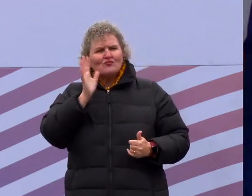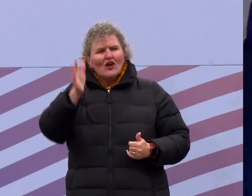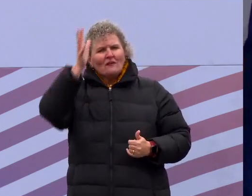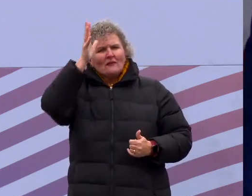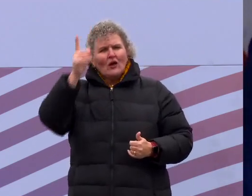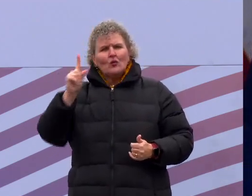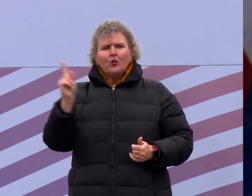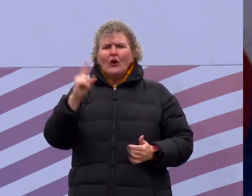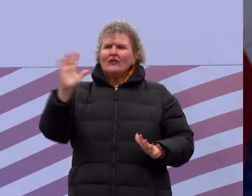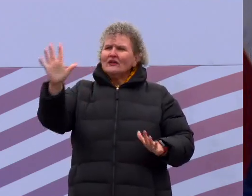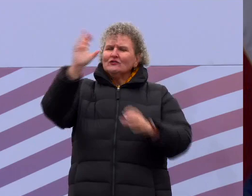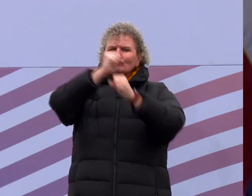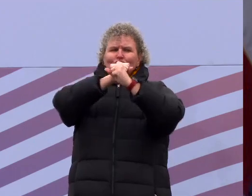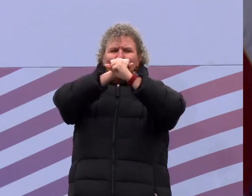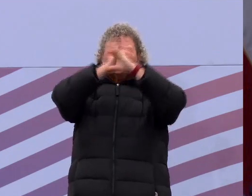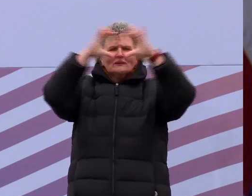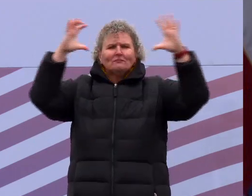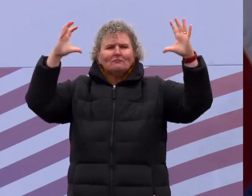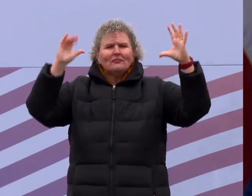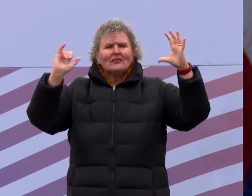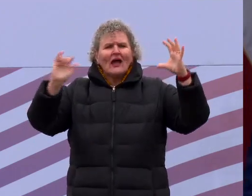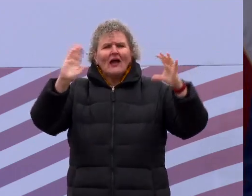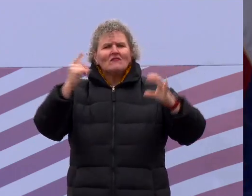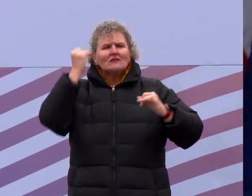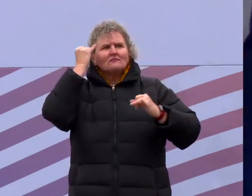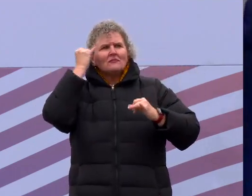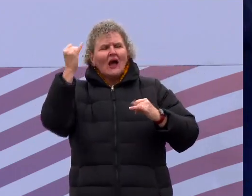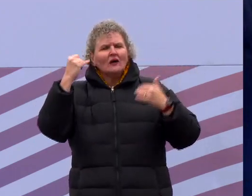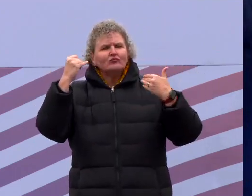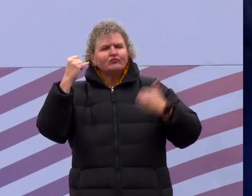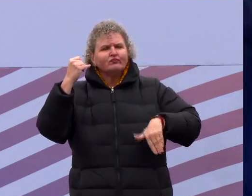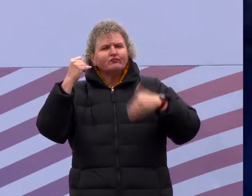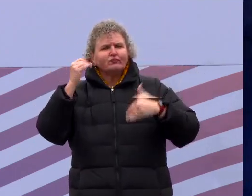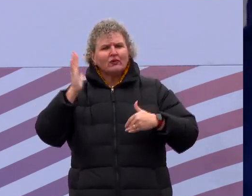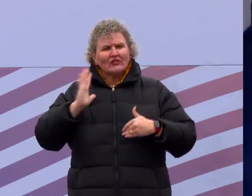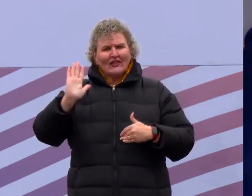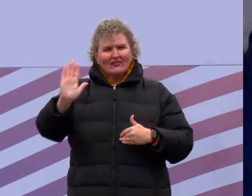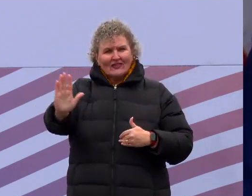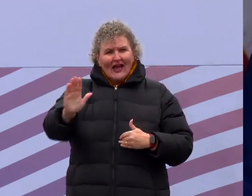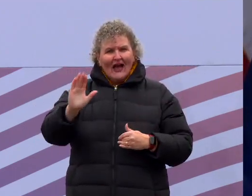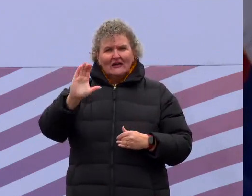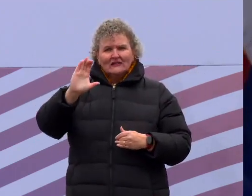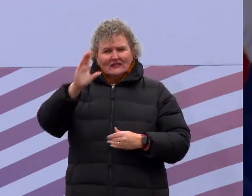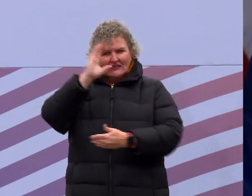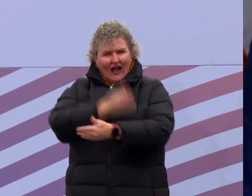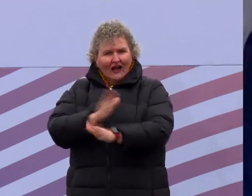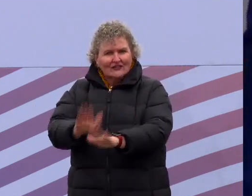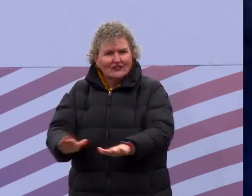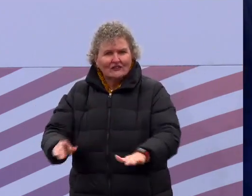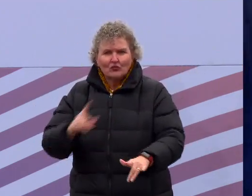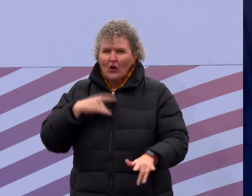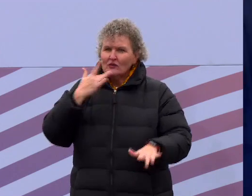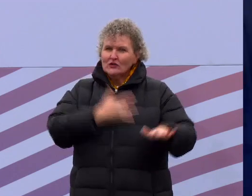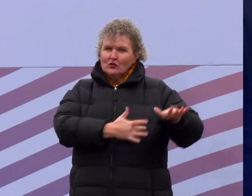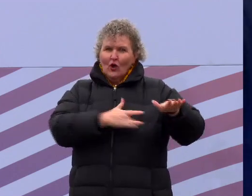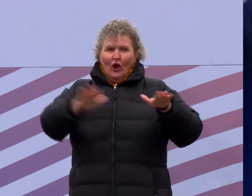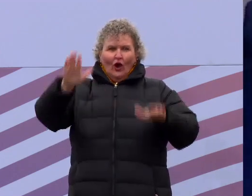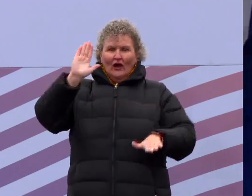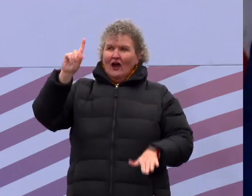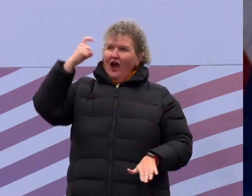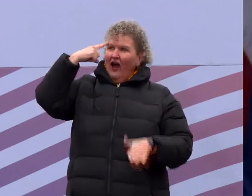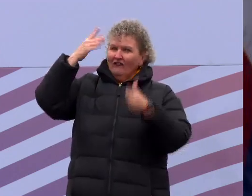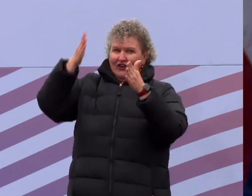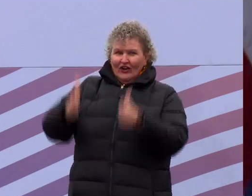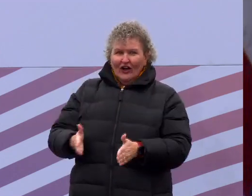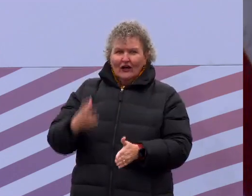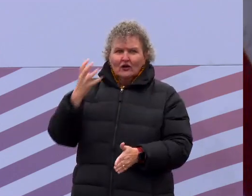ever imagined that their grandson would one day be sworn into the second highest office in this commonwealth. But while they